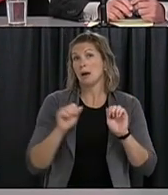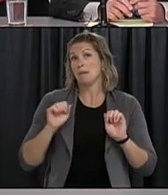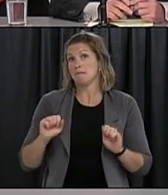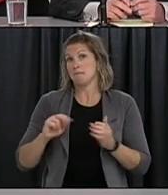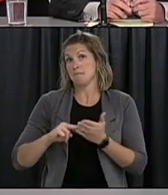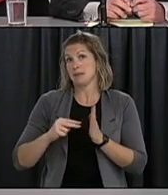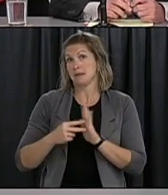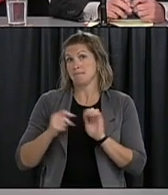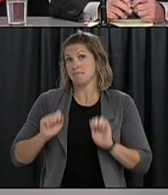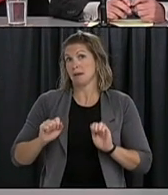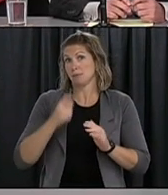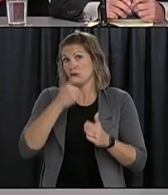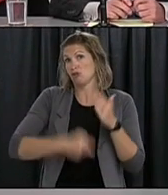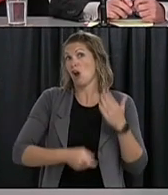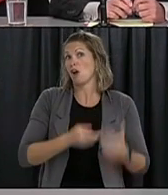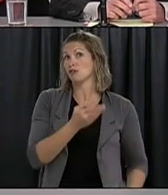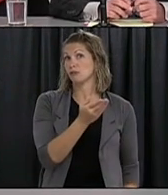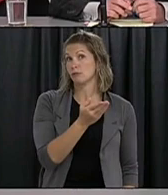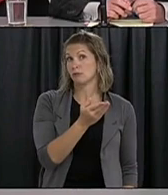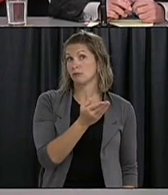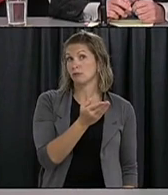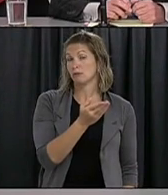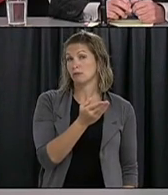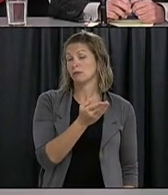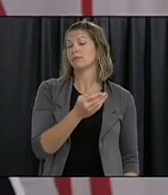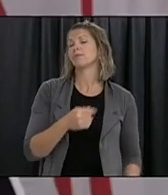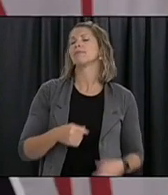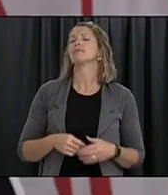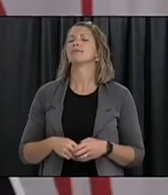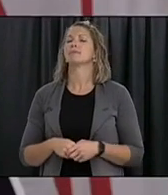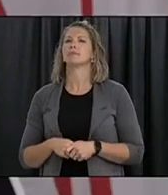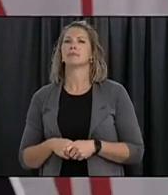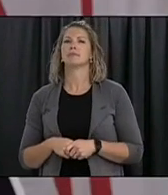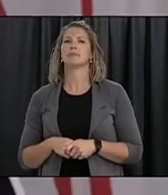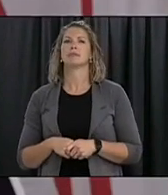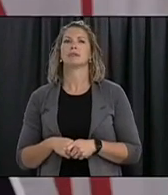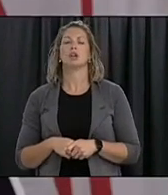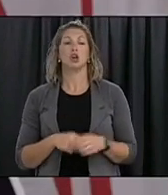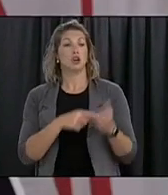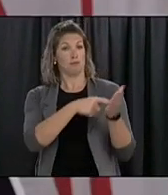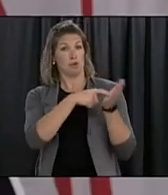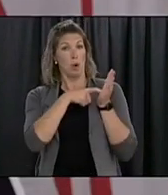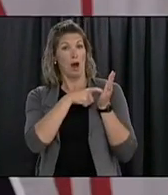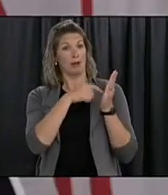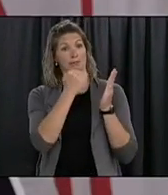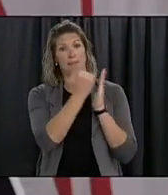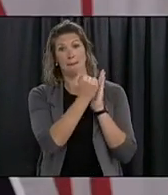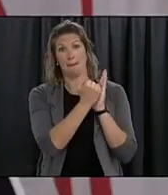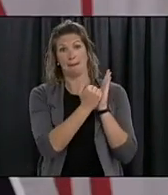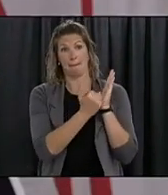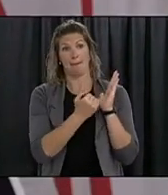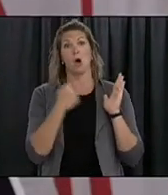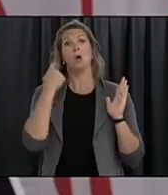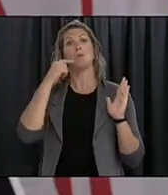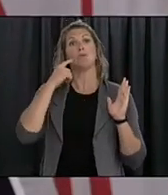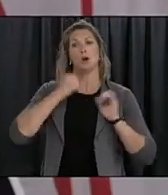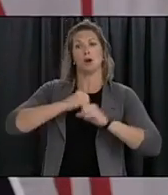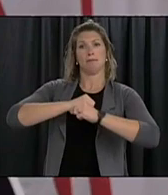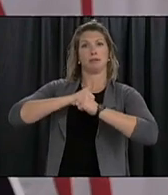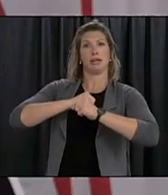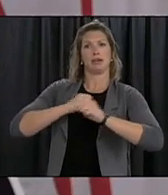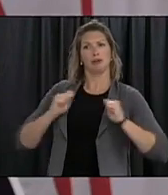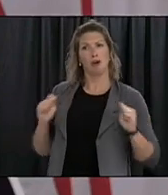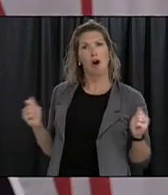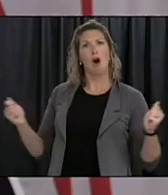The requirements are there for a reason to protect everybody, but particularly the public